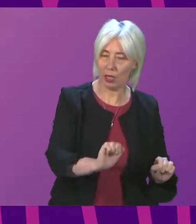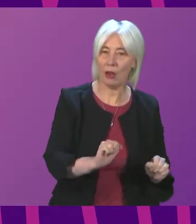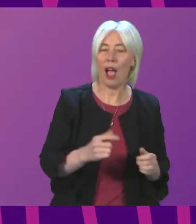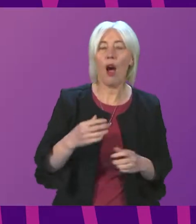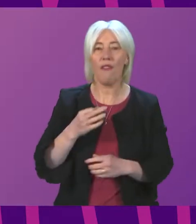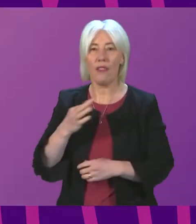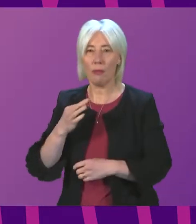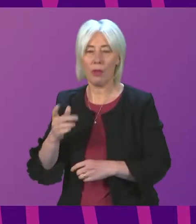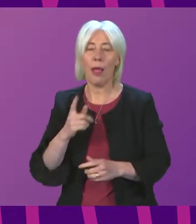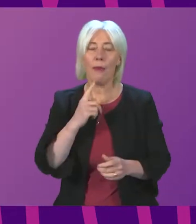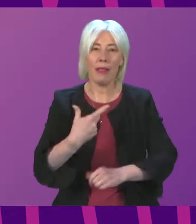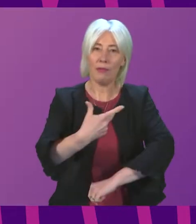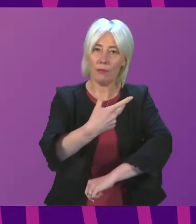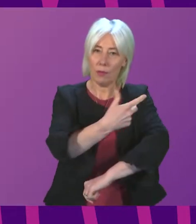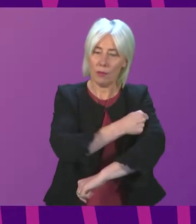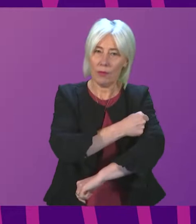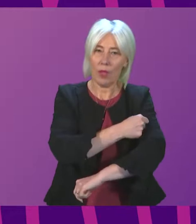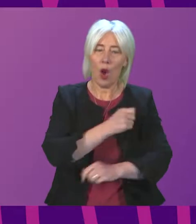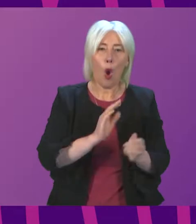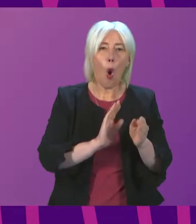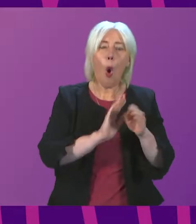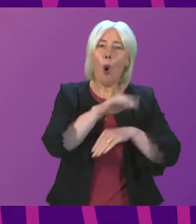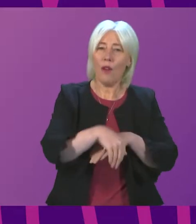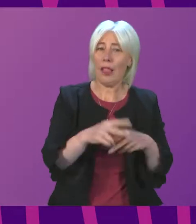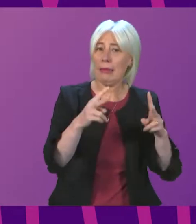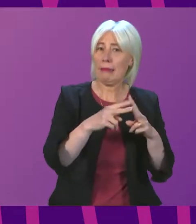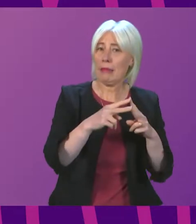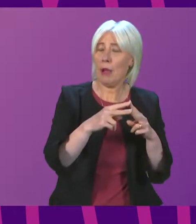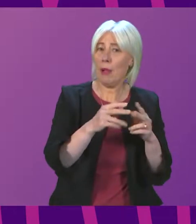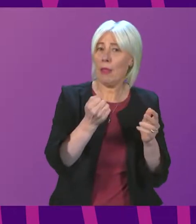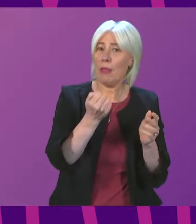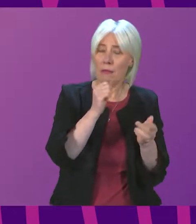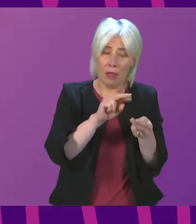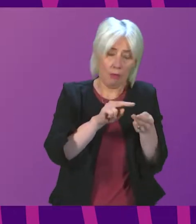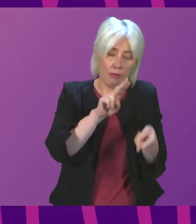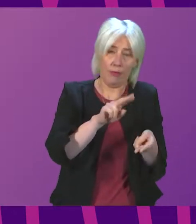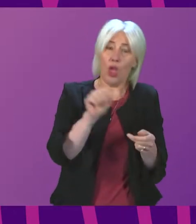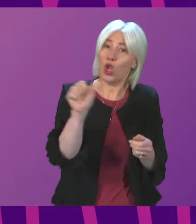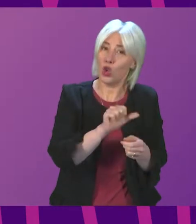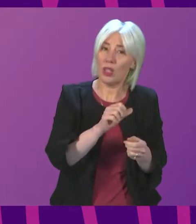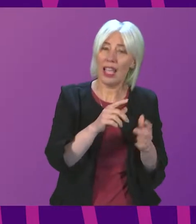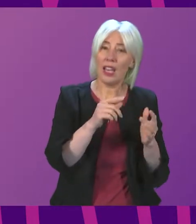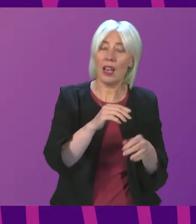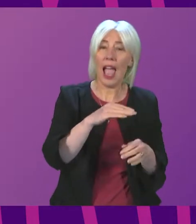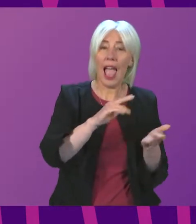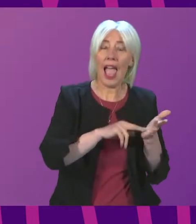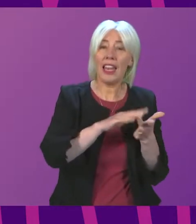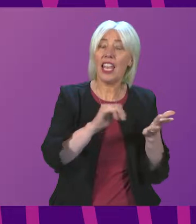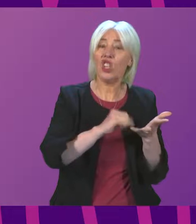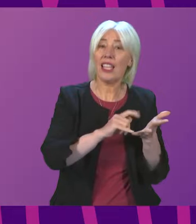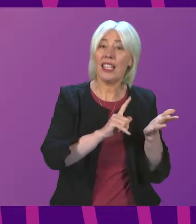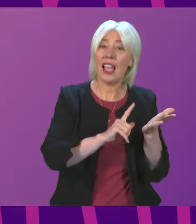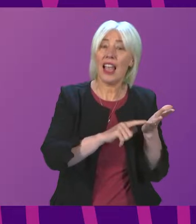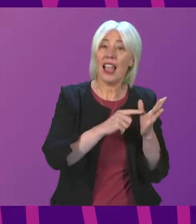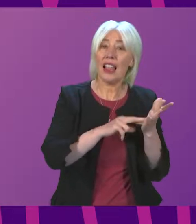vaccine overdoses more than twice the approved amount in NHS Lanarkshire. They received adult doses rather than those